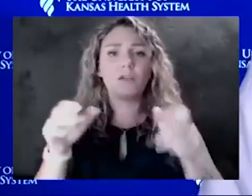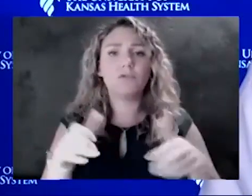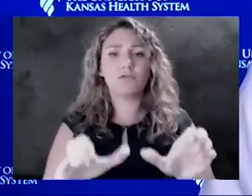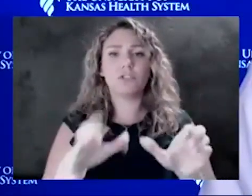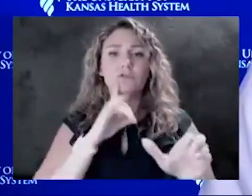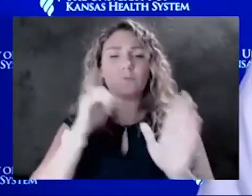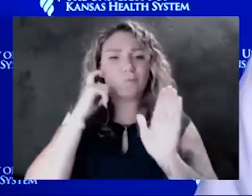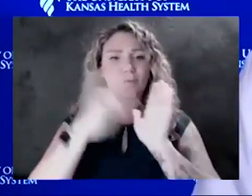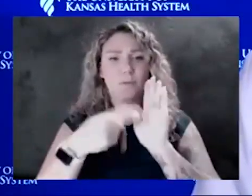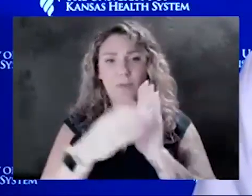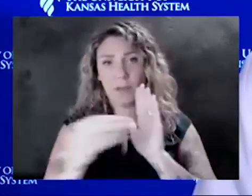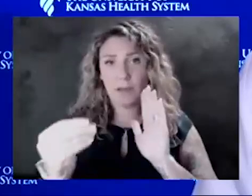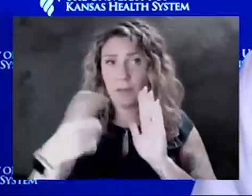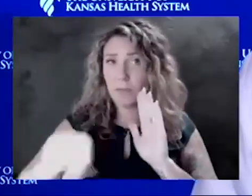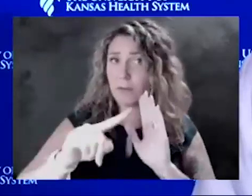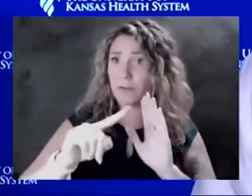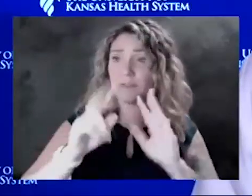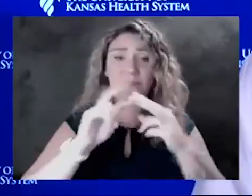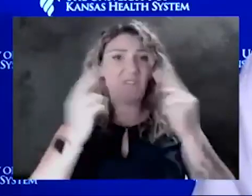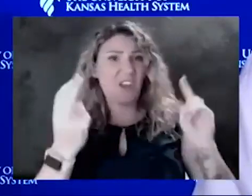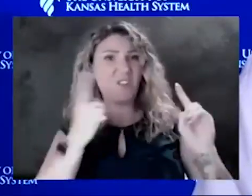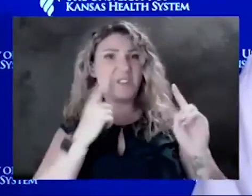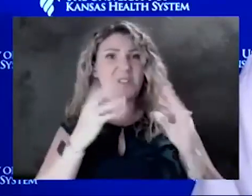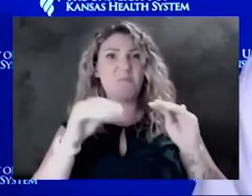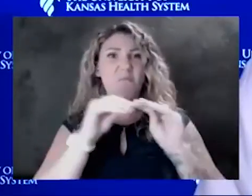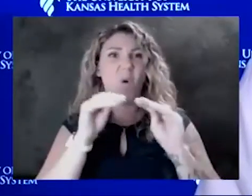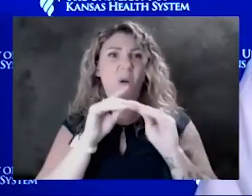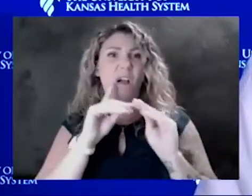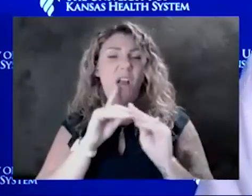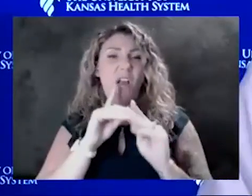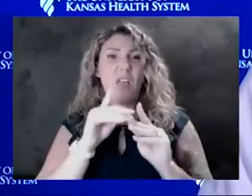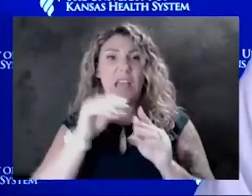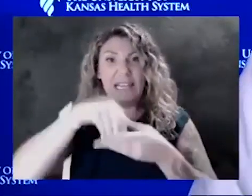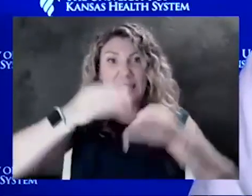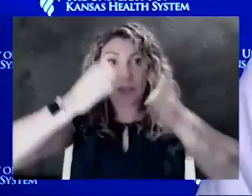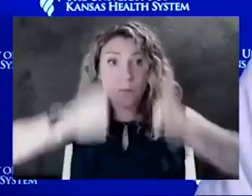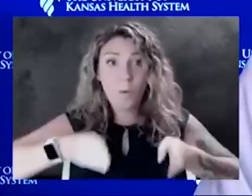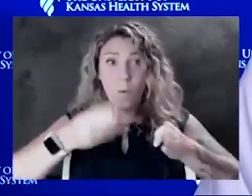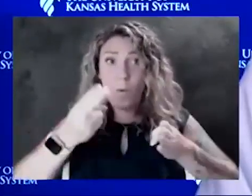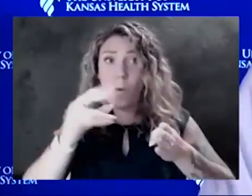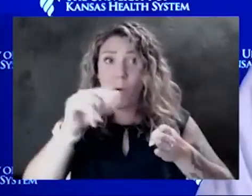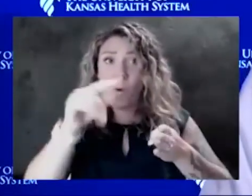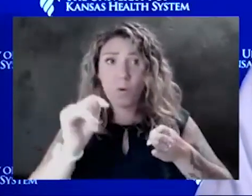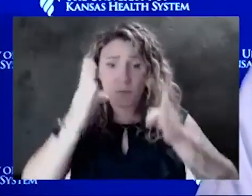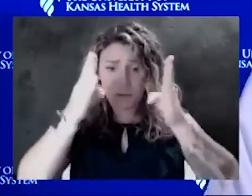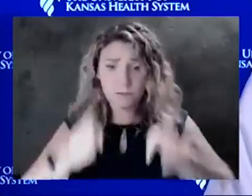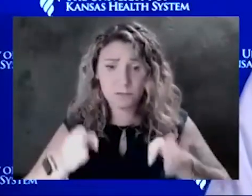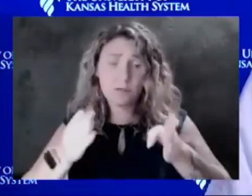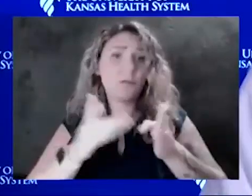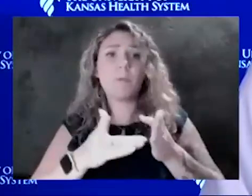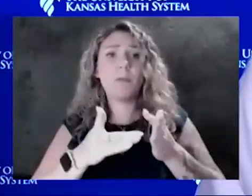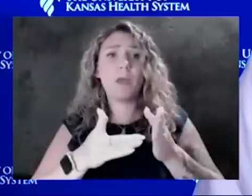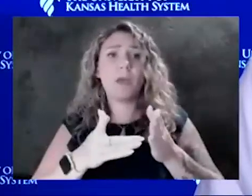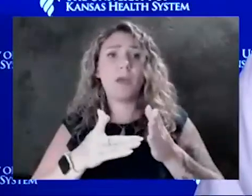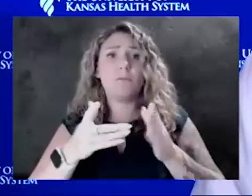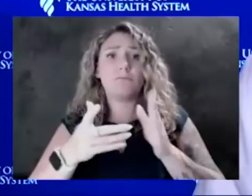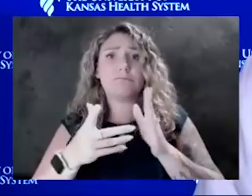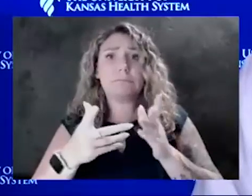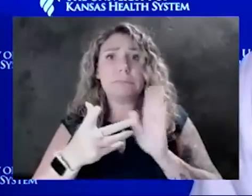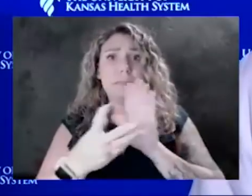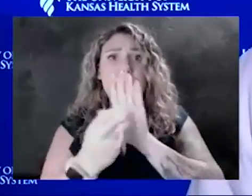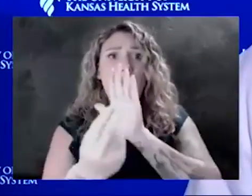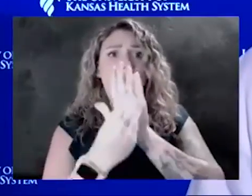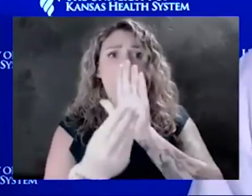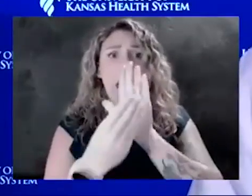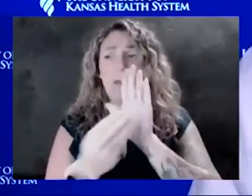may become more fit. And even in that host, may over replicate or out compete the other viruses. And so